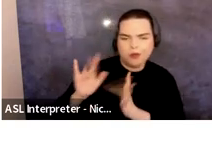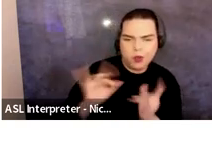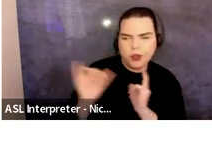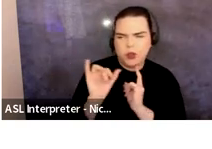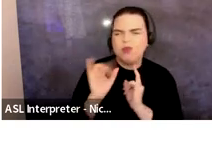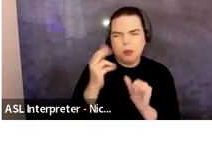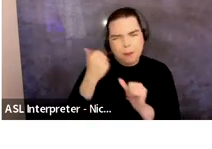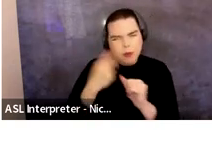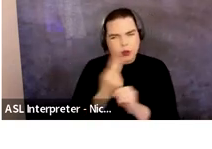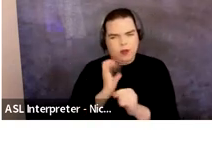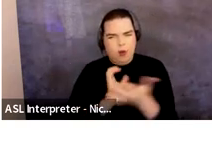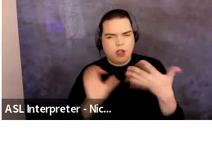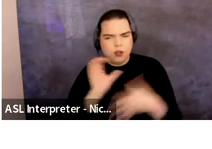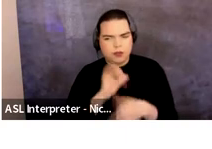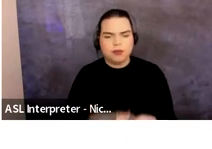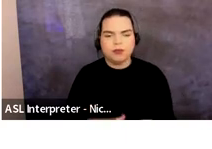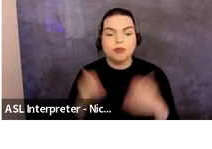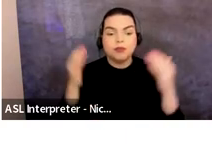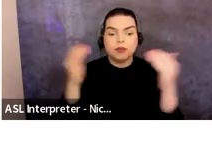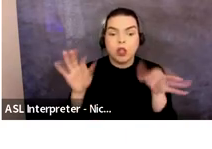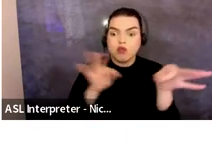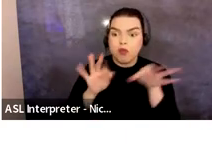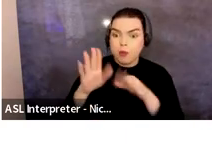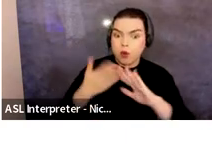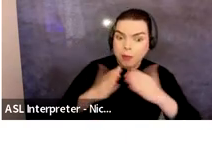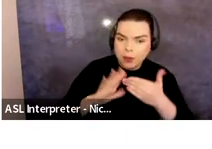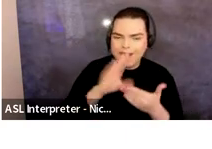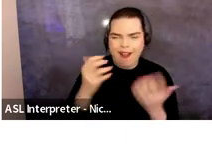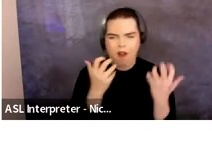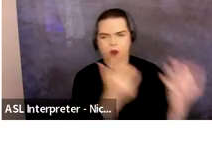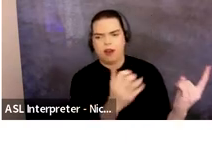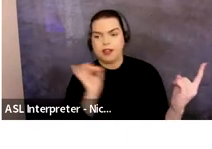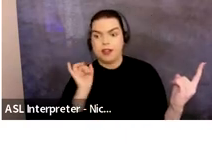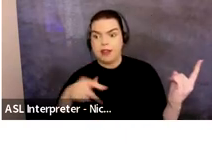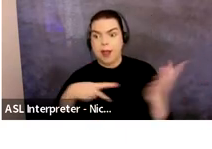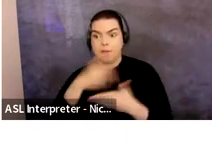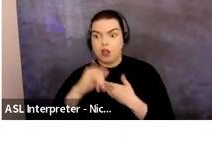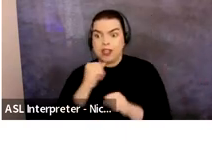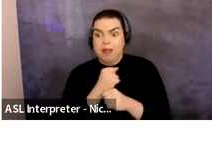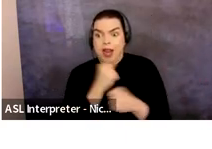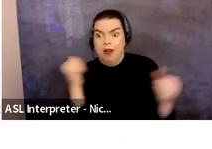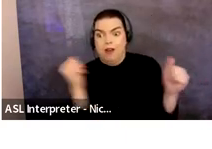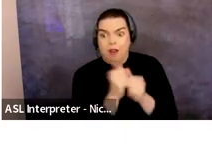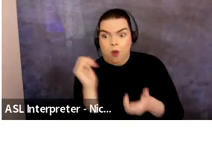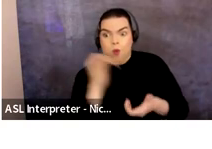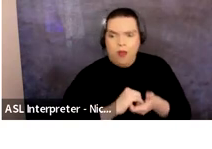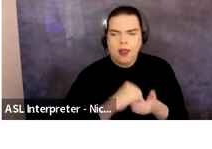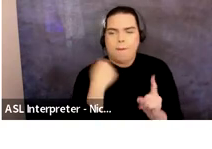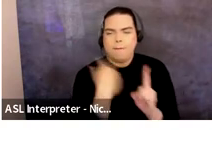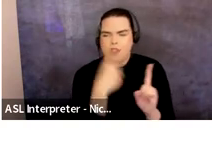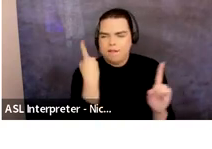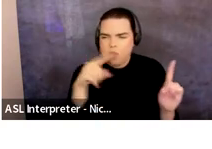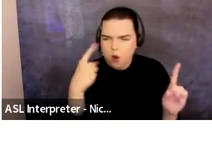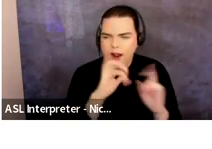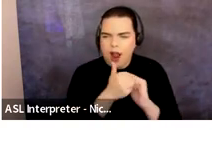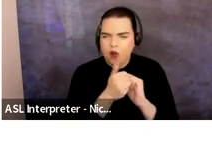Describe the communities and audiences this project is being made with and for and how you envision connecting with